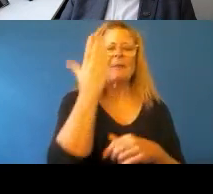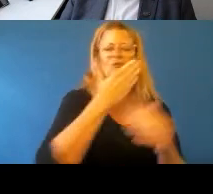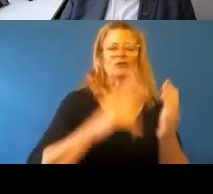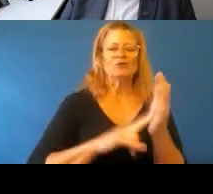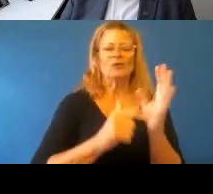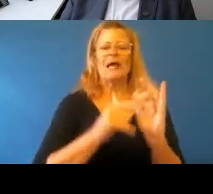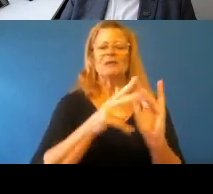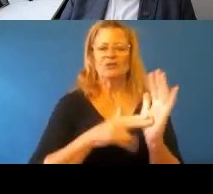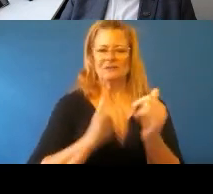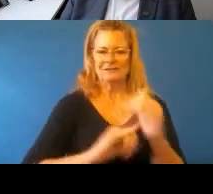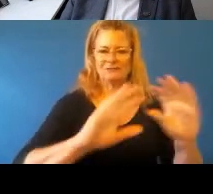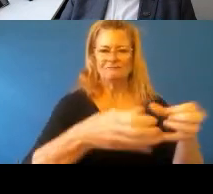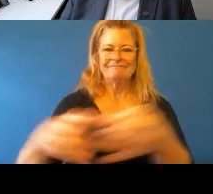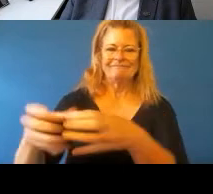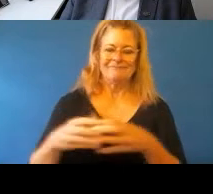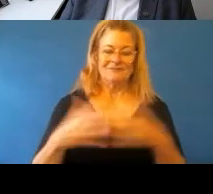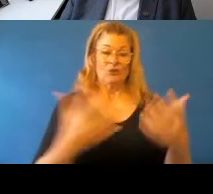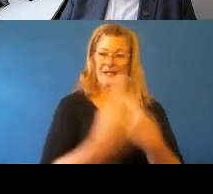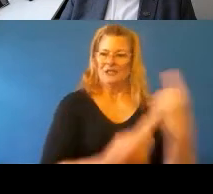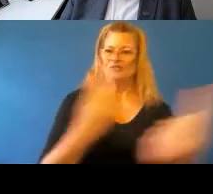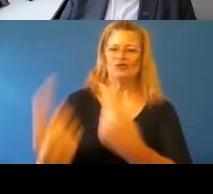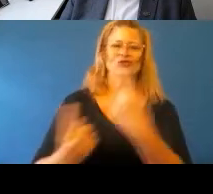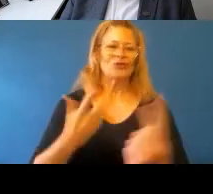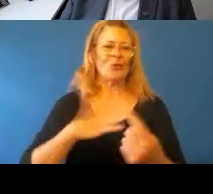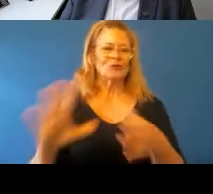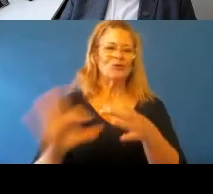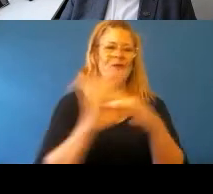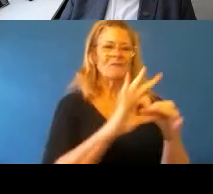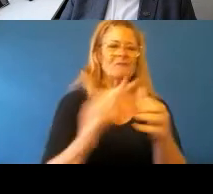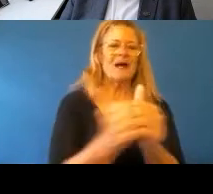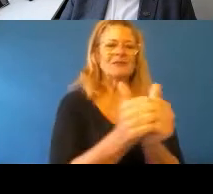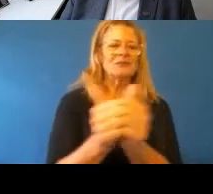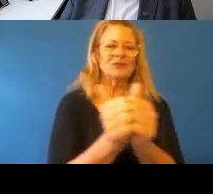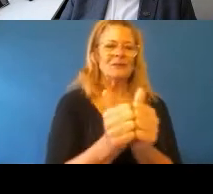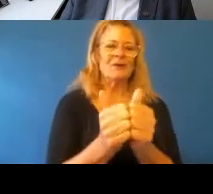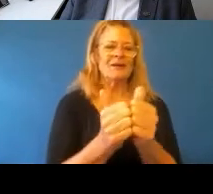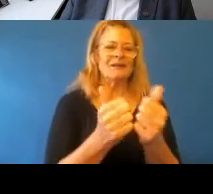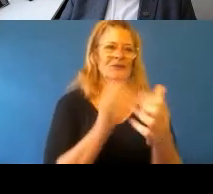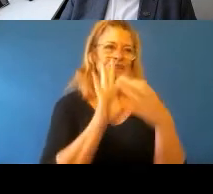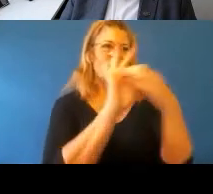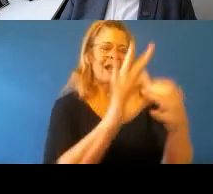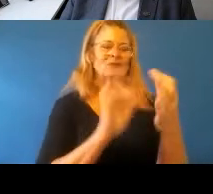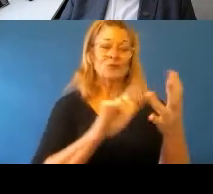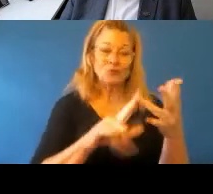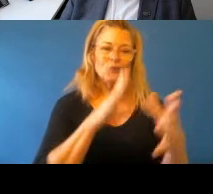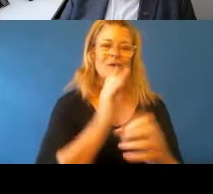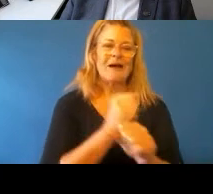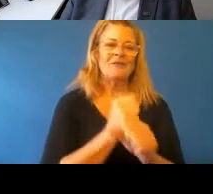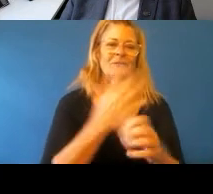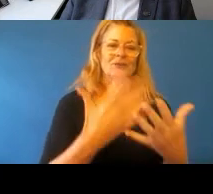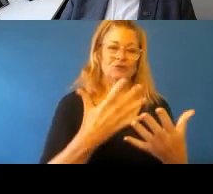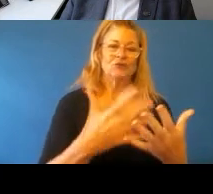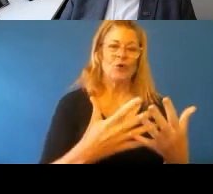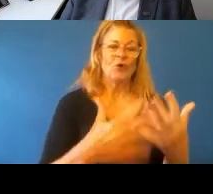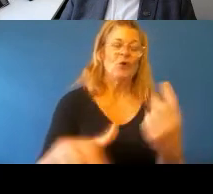going to expect the capacity to have a partnership agreement, nation to government. So peak bodies can